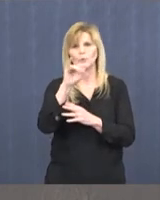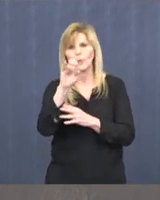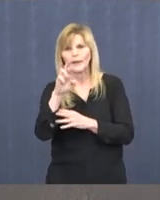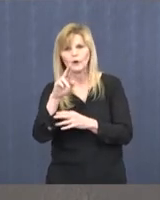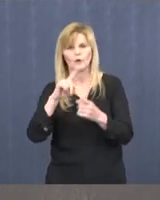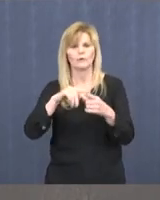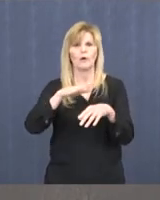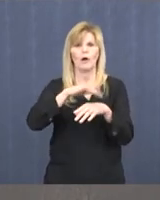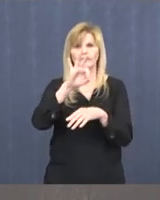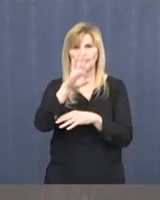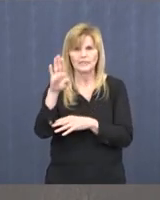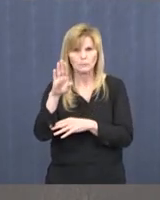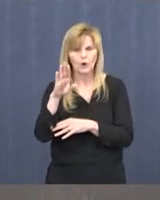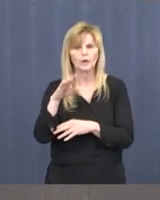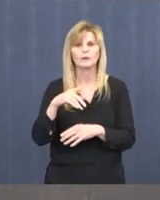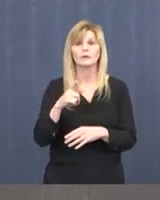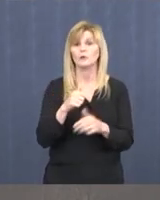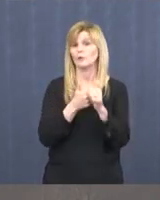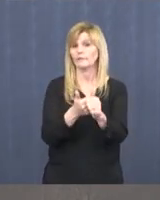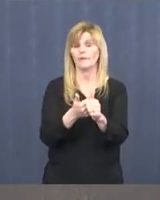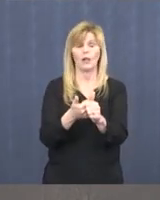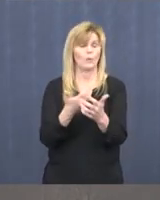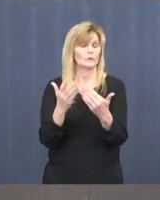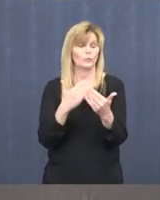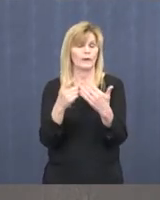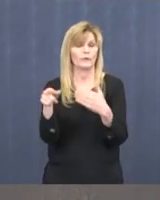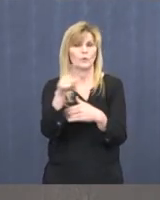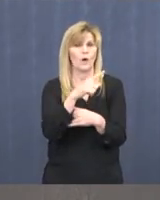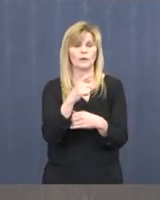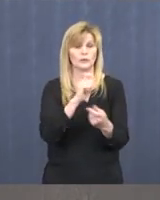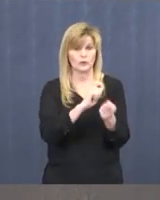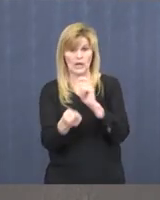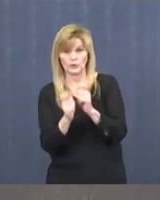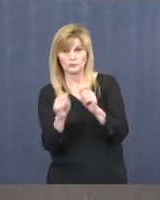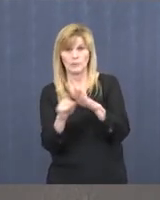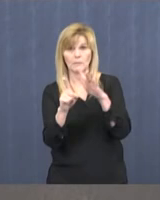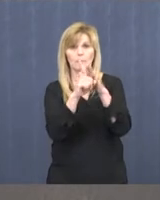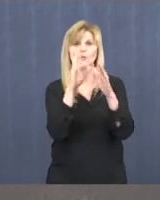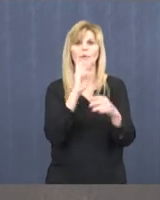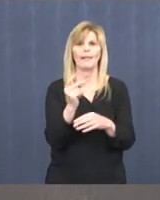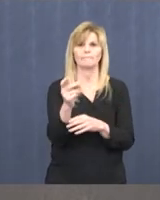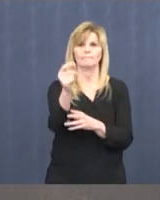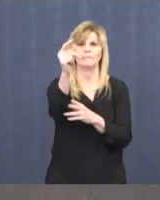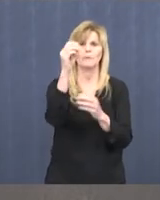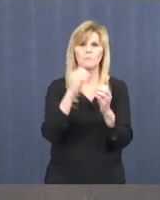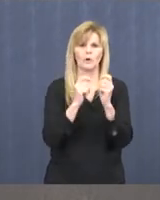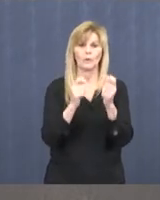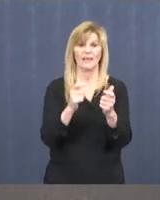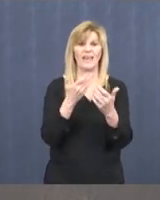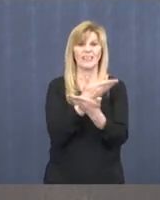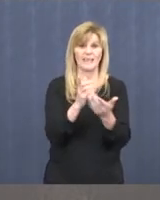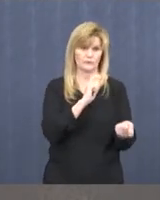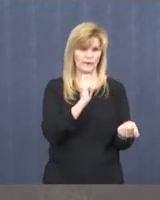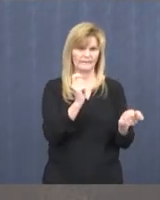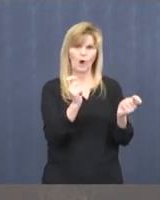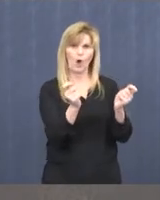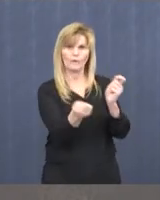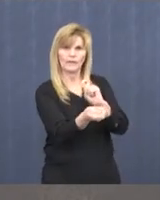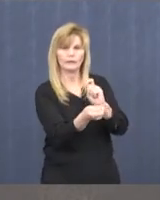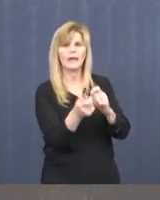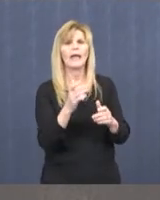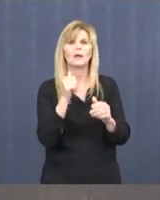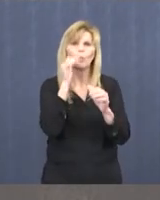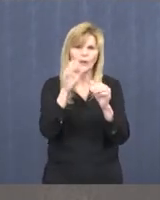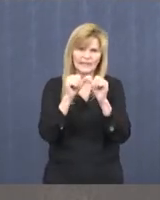Facebook. Follow us. Whatever changes that are going to come up, you're going to have them there by the day. Things are evolving, and we'll continue to get better.